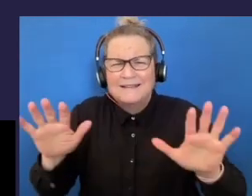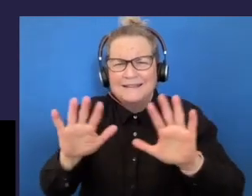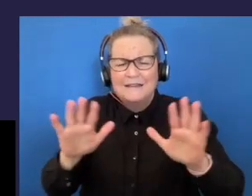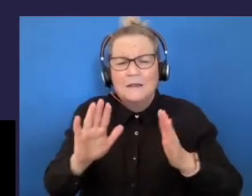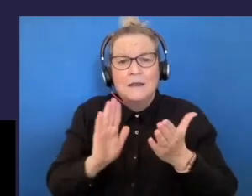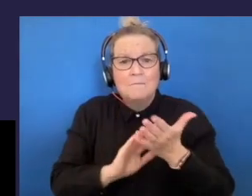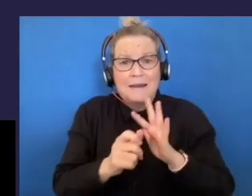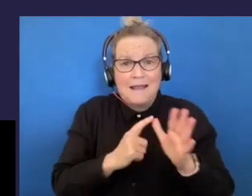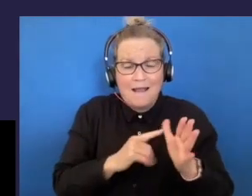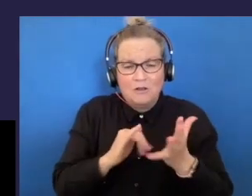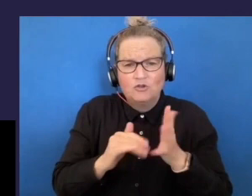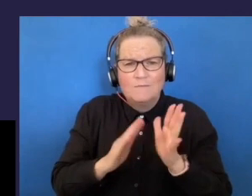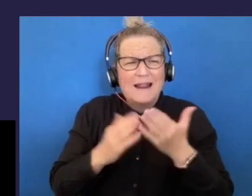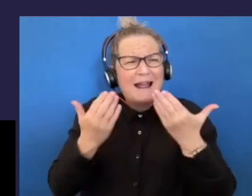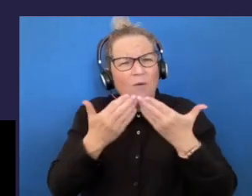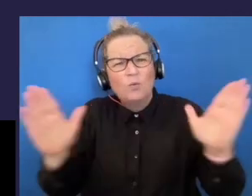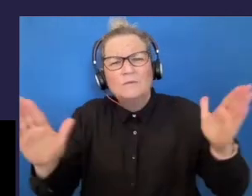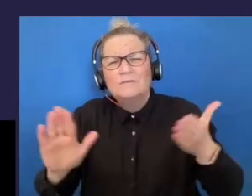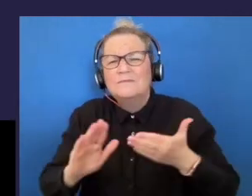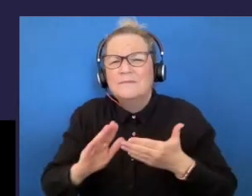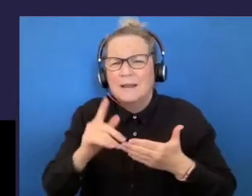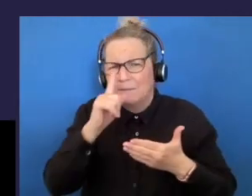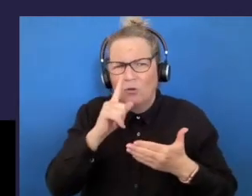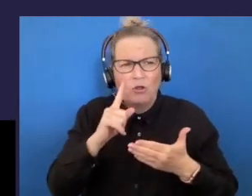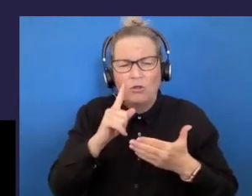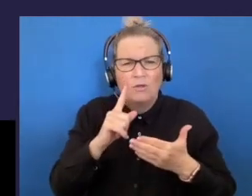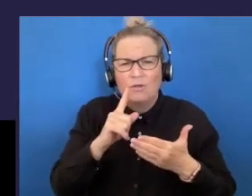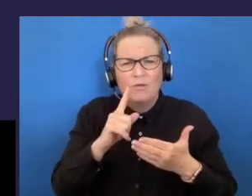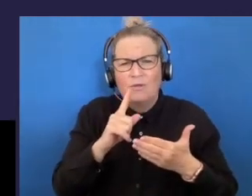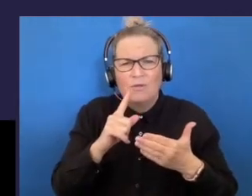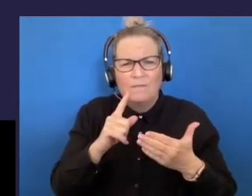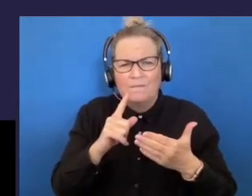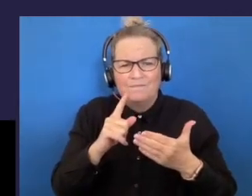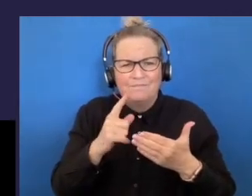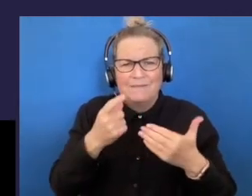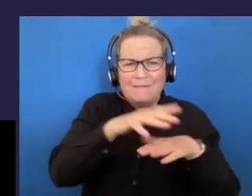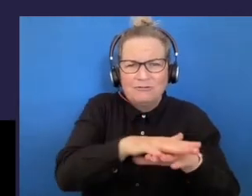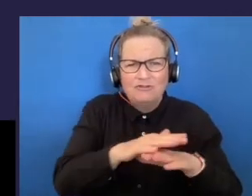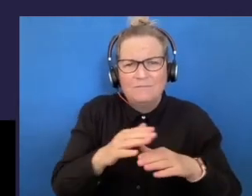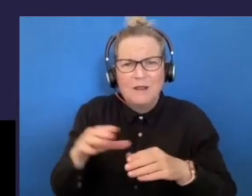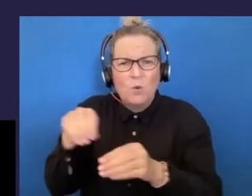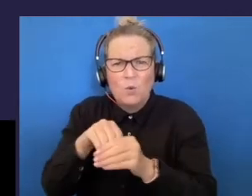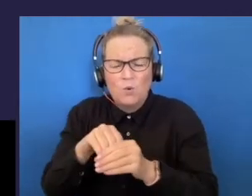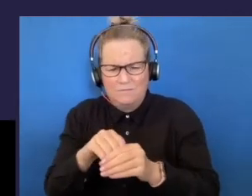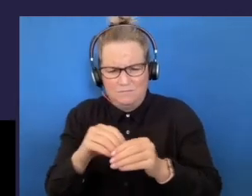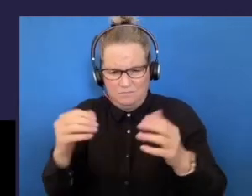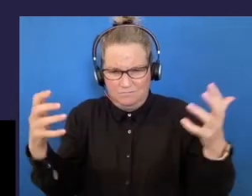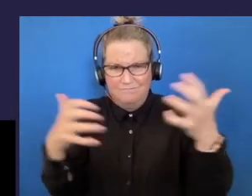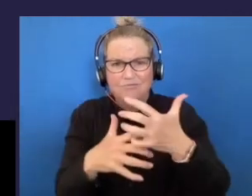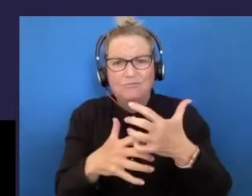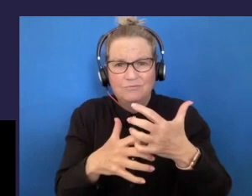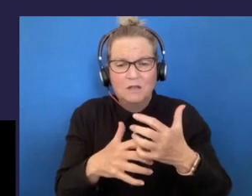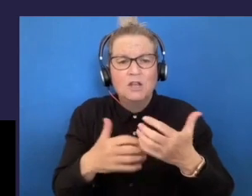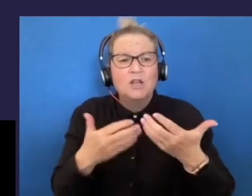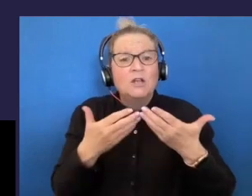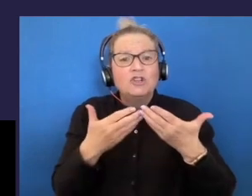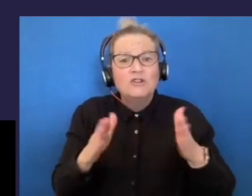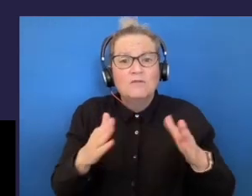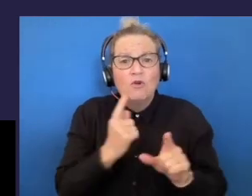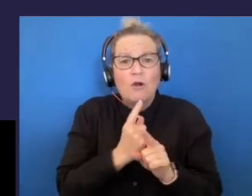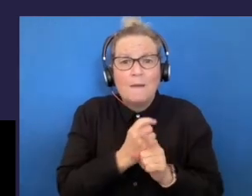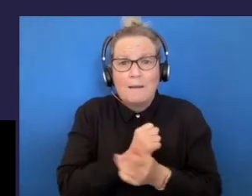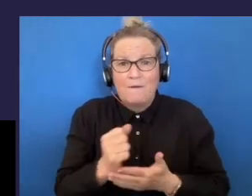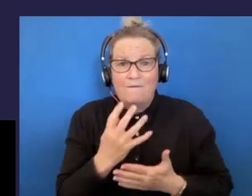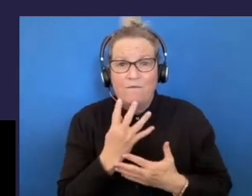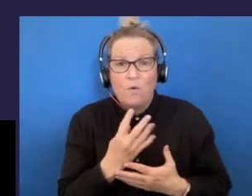and on social media posts. These terms are actually incompatible, and general comment number four informs us that the placement of